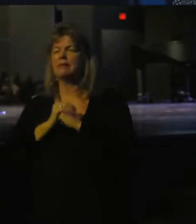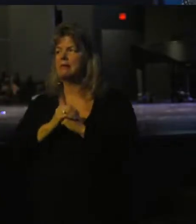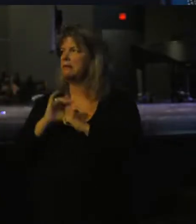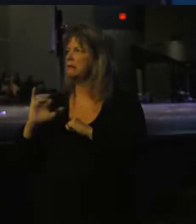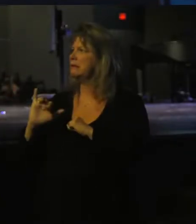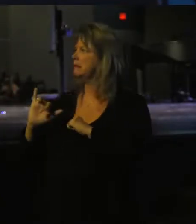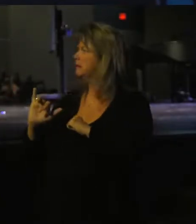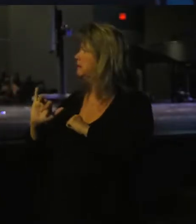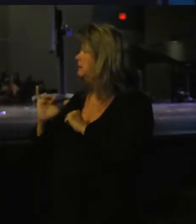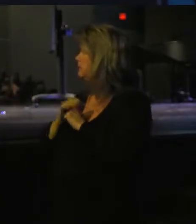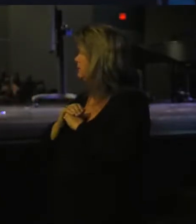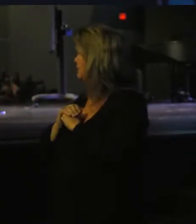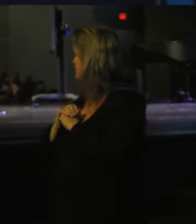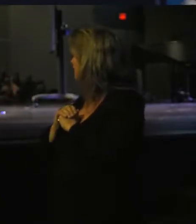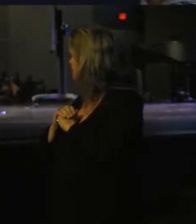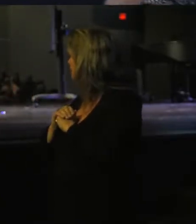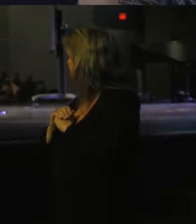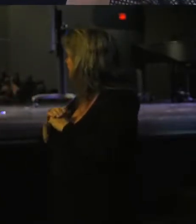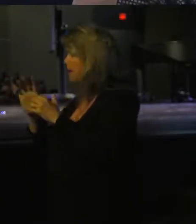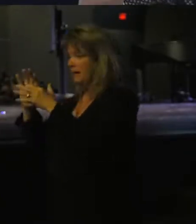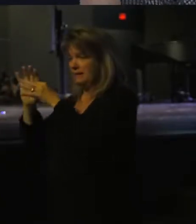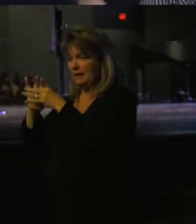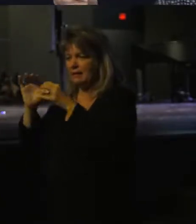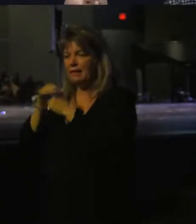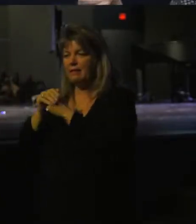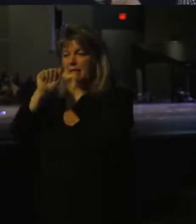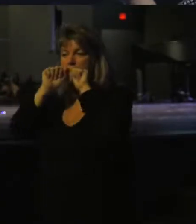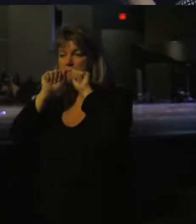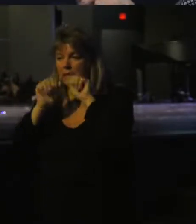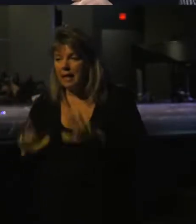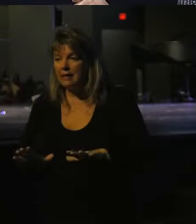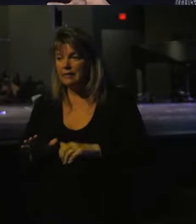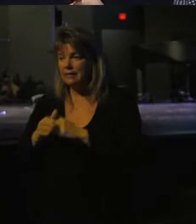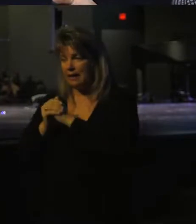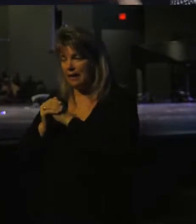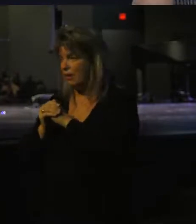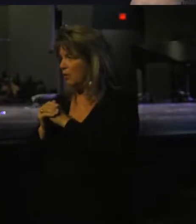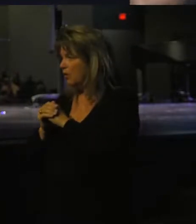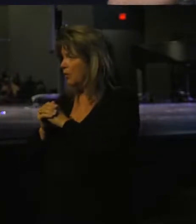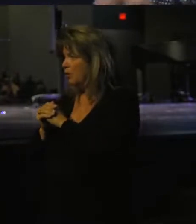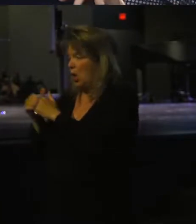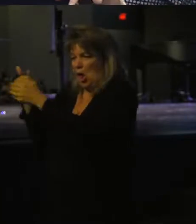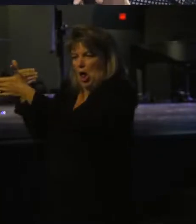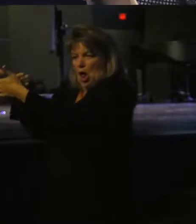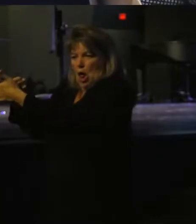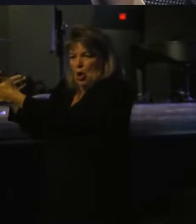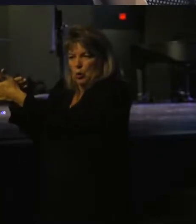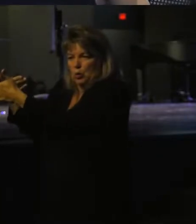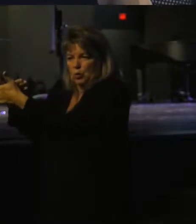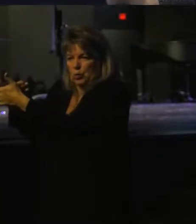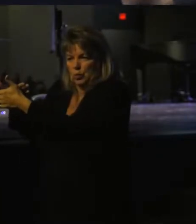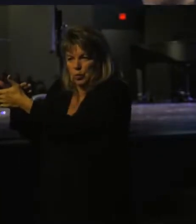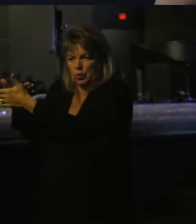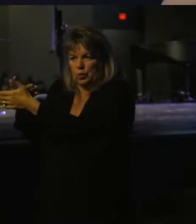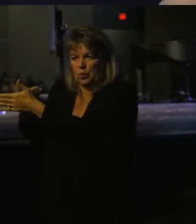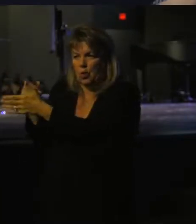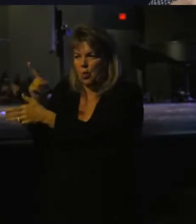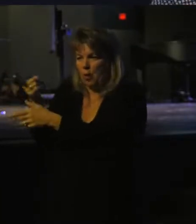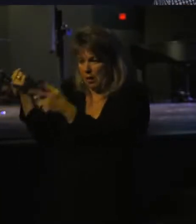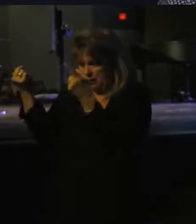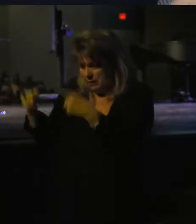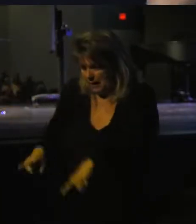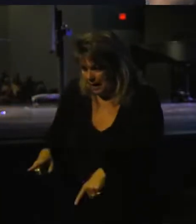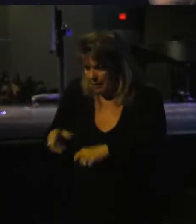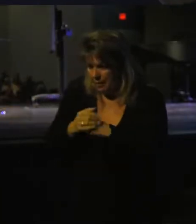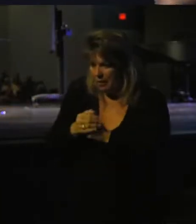all right. It says that the blessing was in close proximity to where it was happening